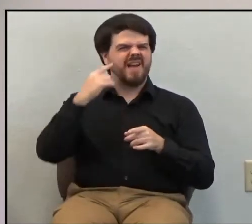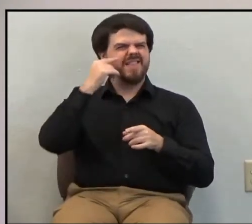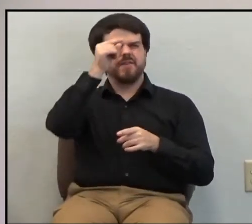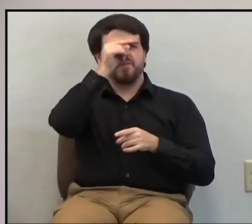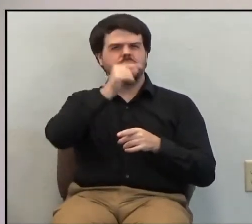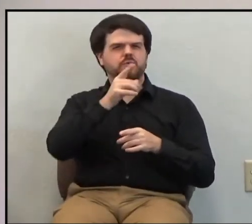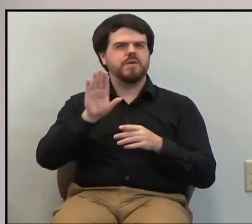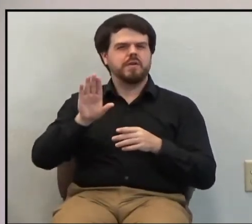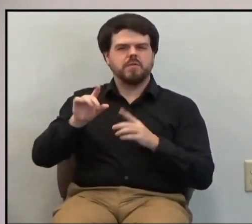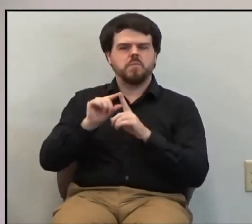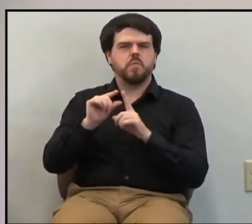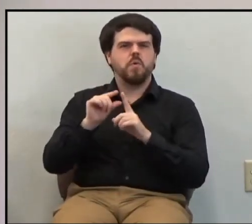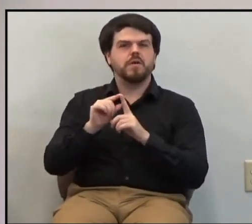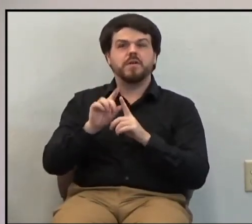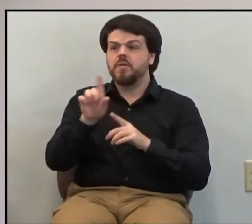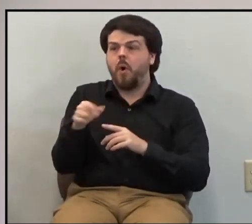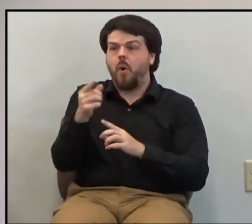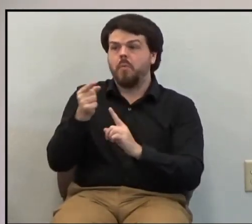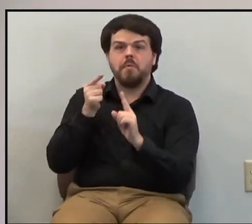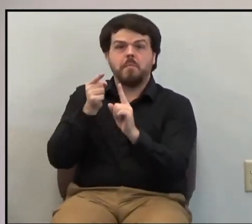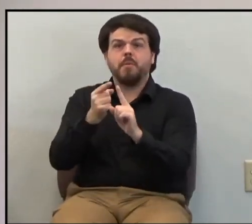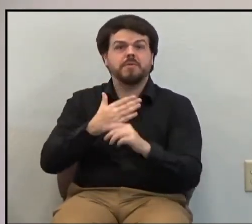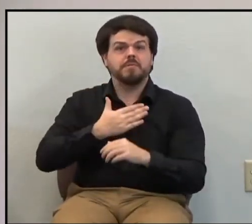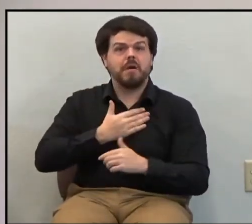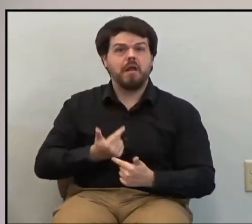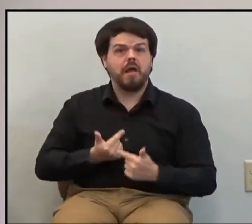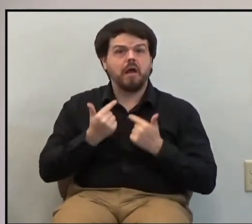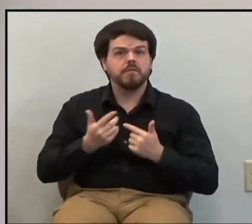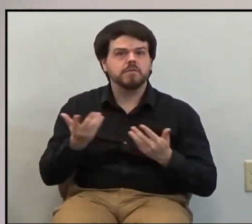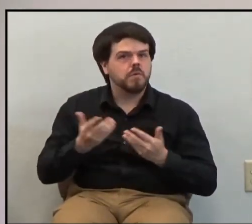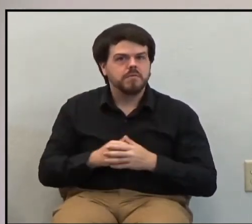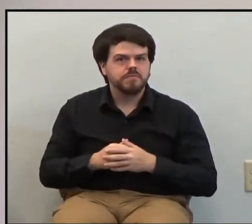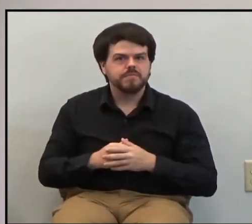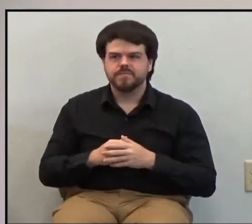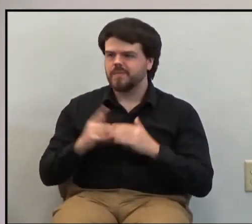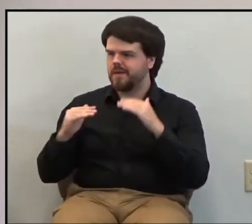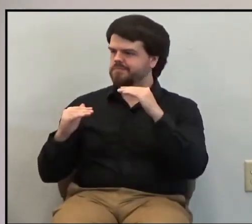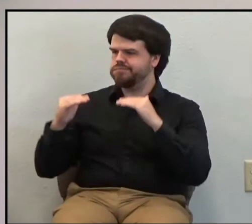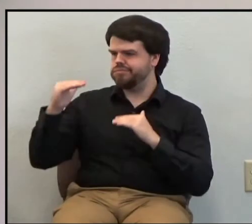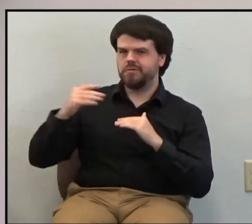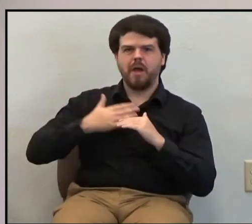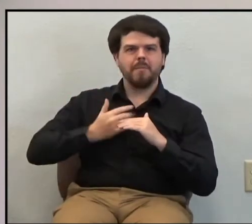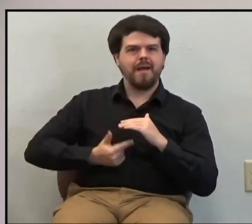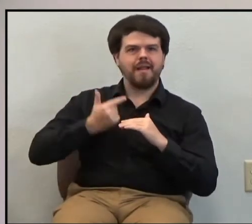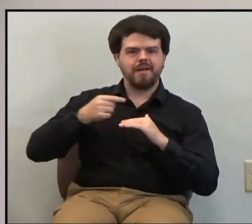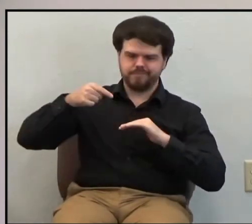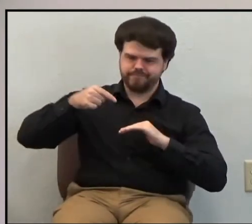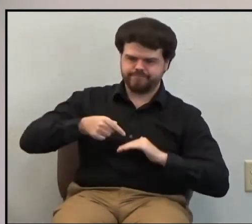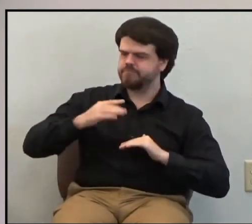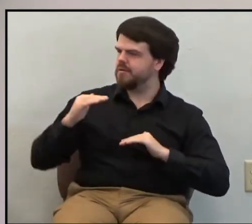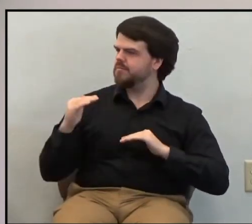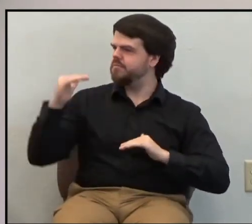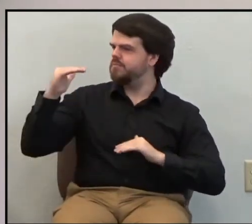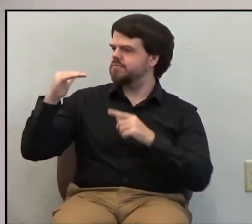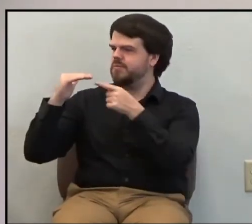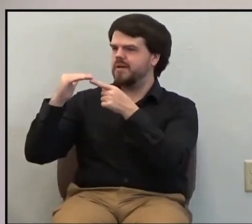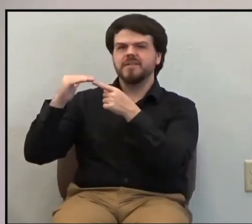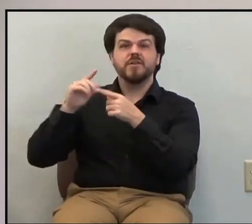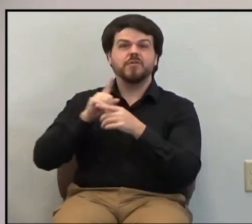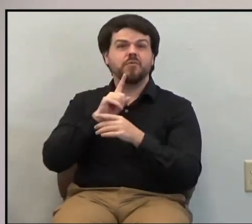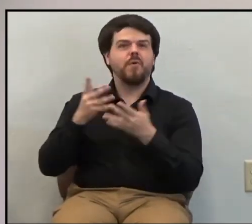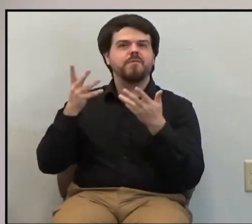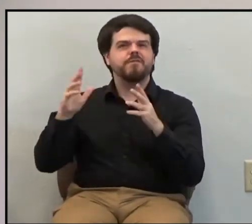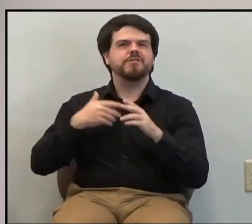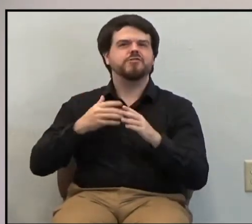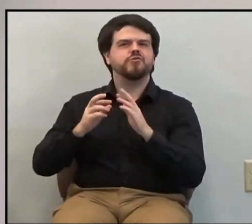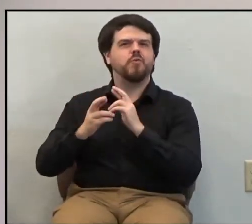it could be literally the only purpose for my life, is to finish the race and complete the task the